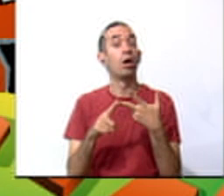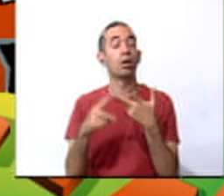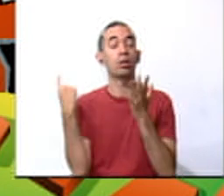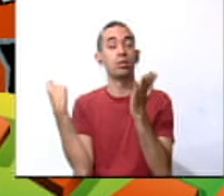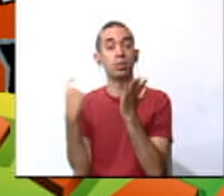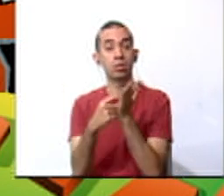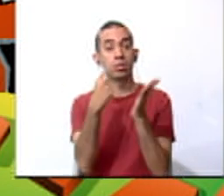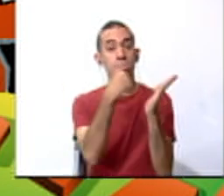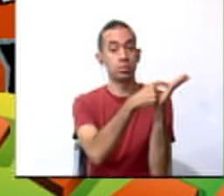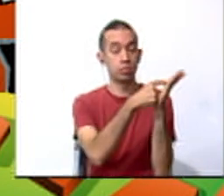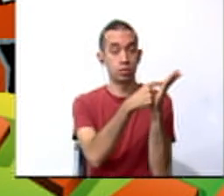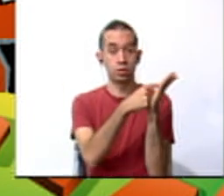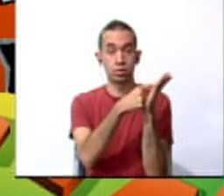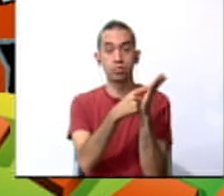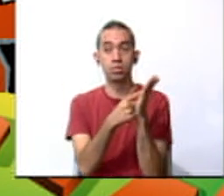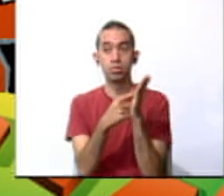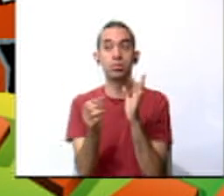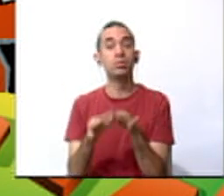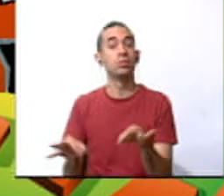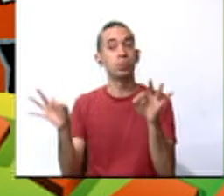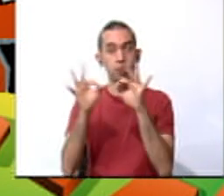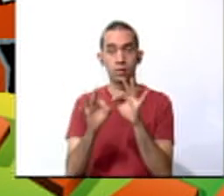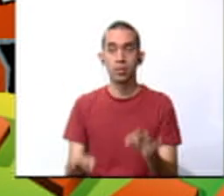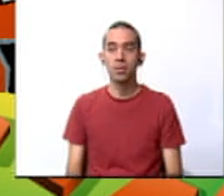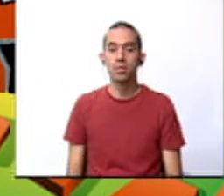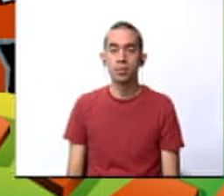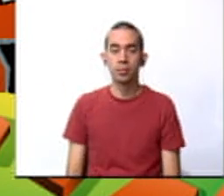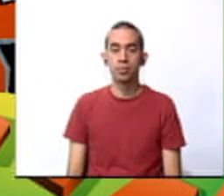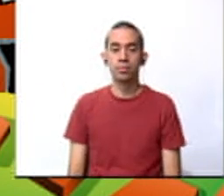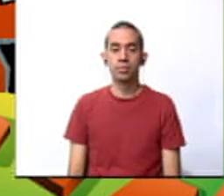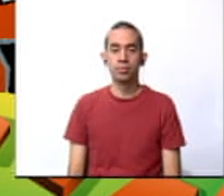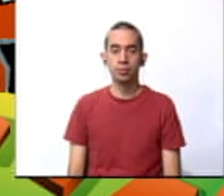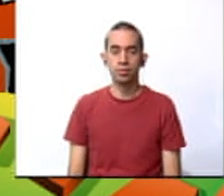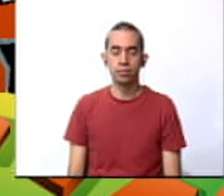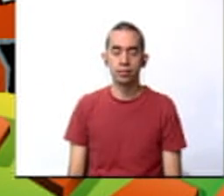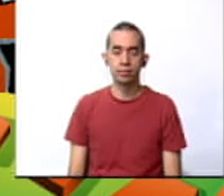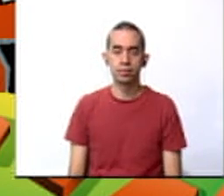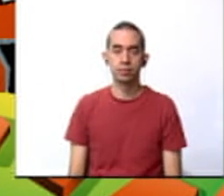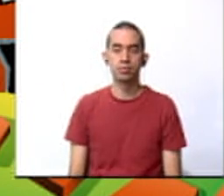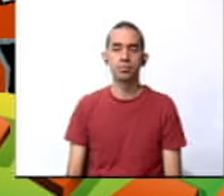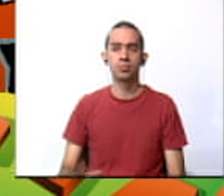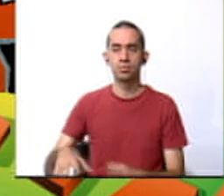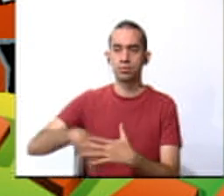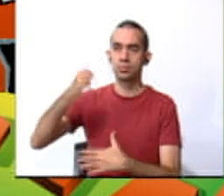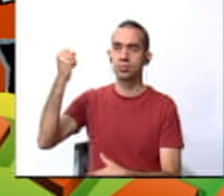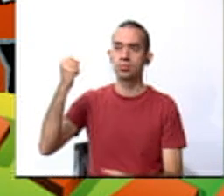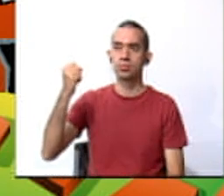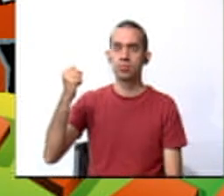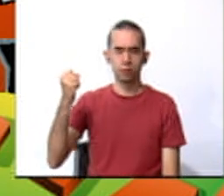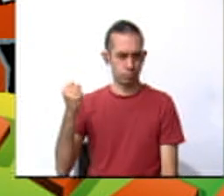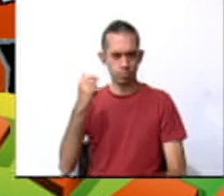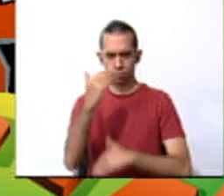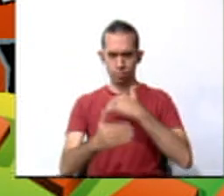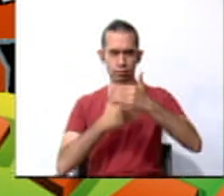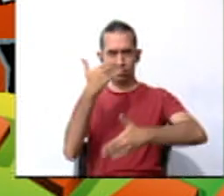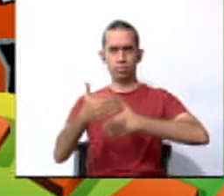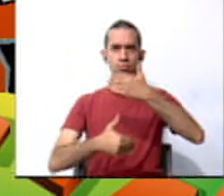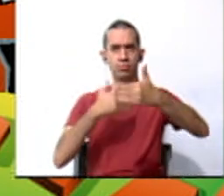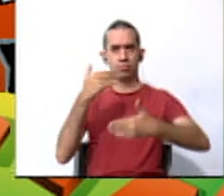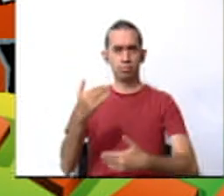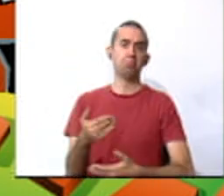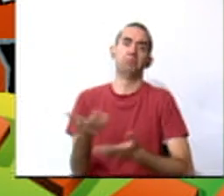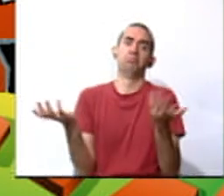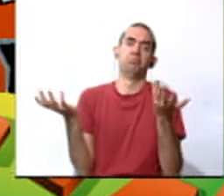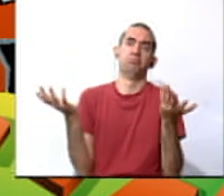we have some batteries. Those are very important. And also, we have more toilet paper.